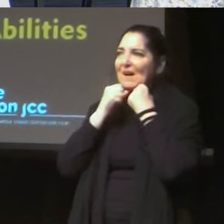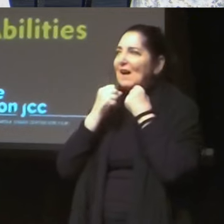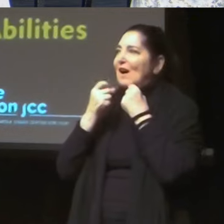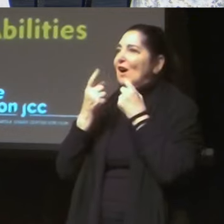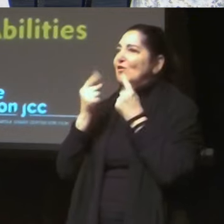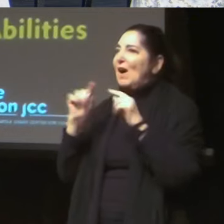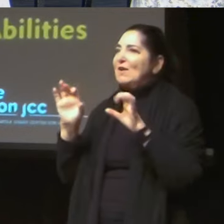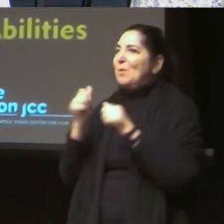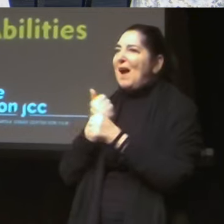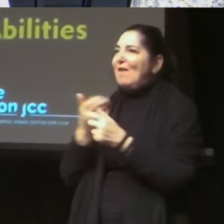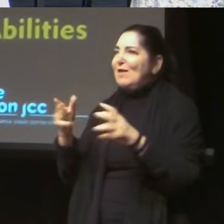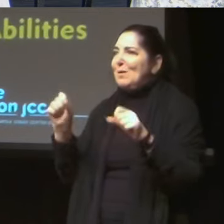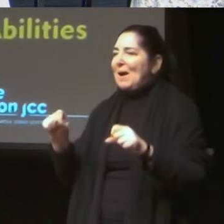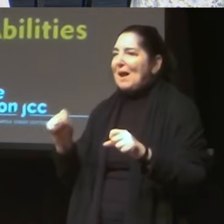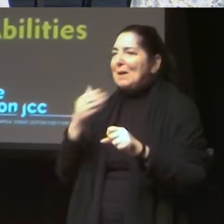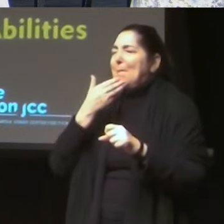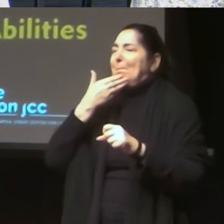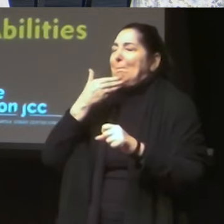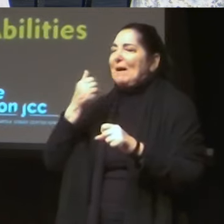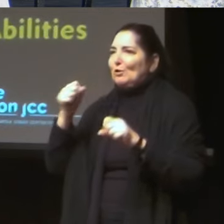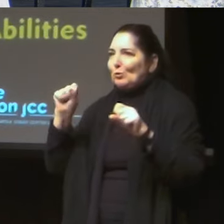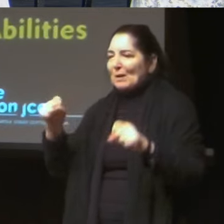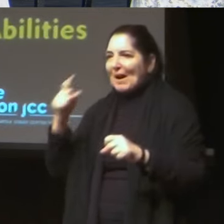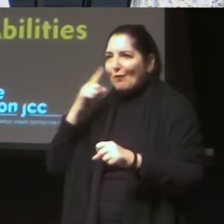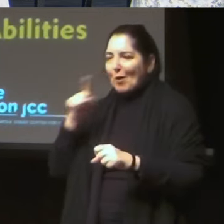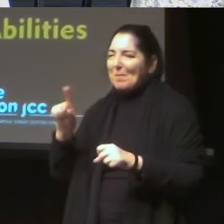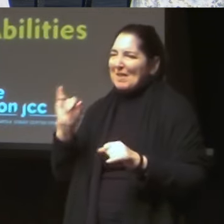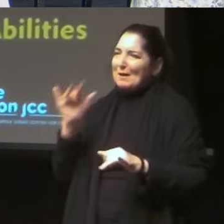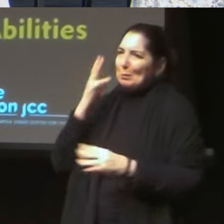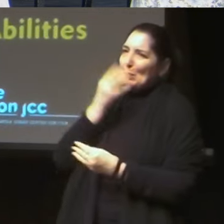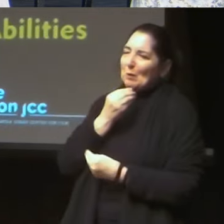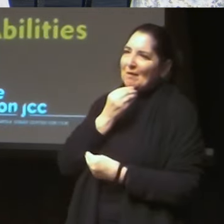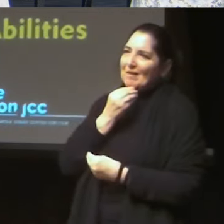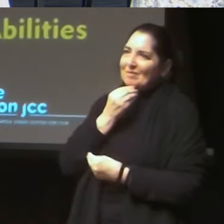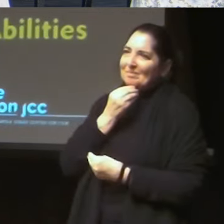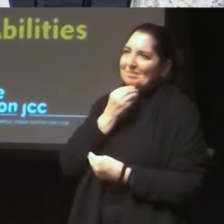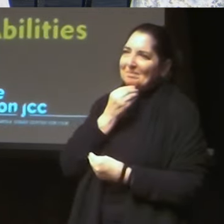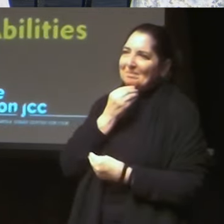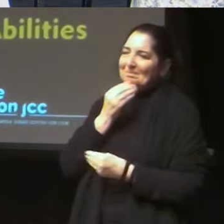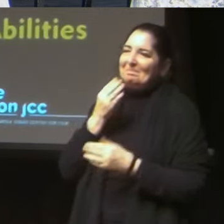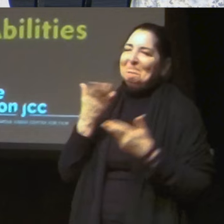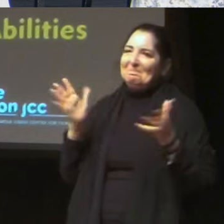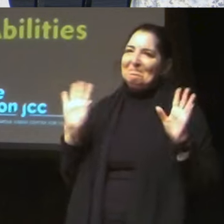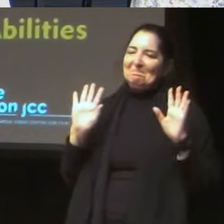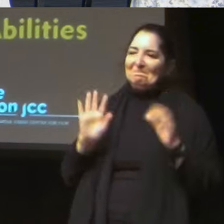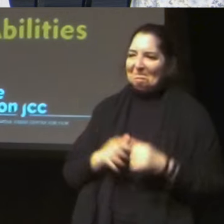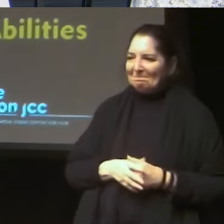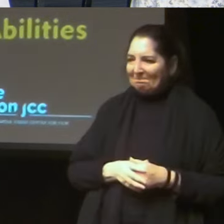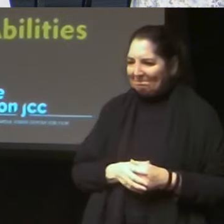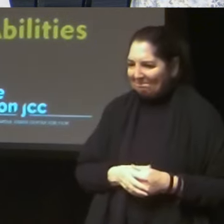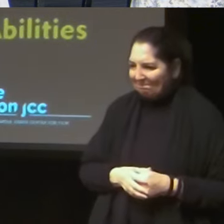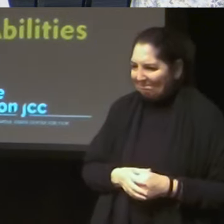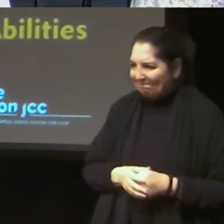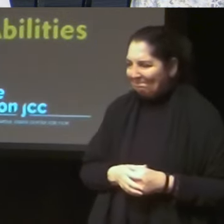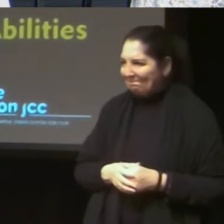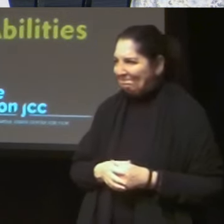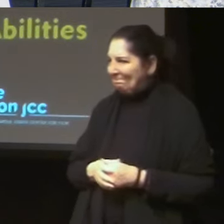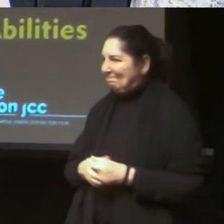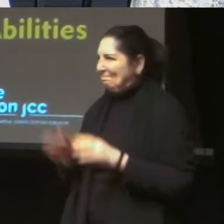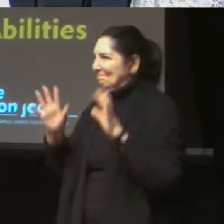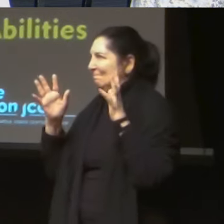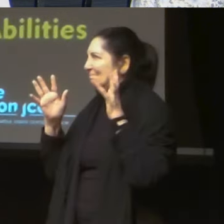this conversation can go on and I'm so grateful for all of you being here and being so open to this